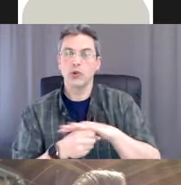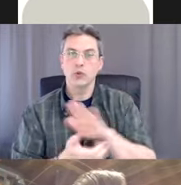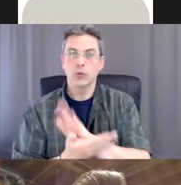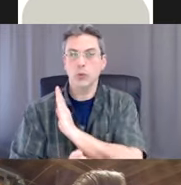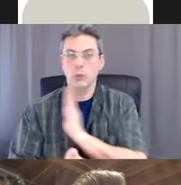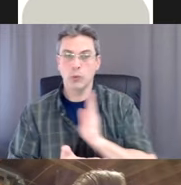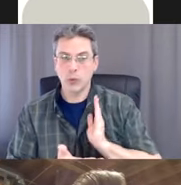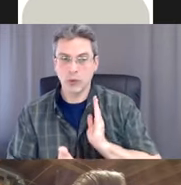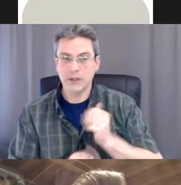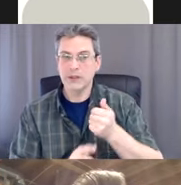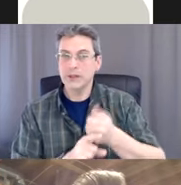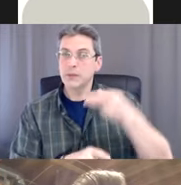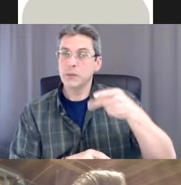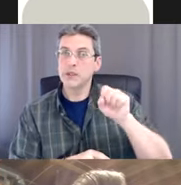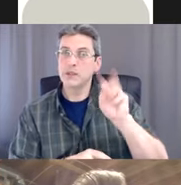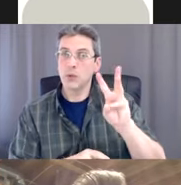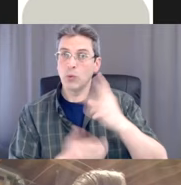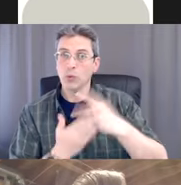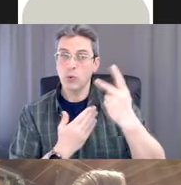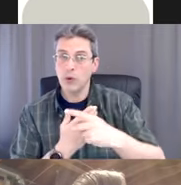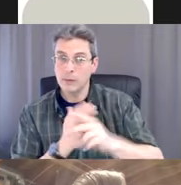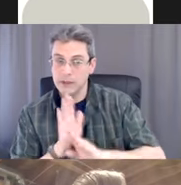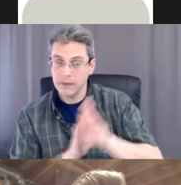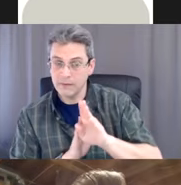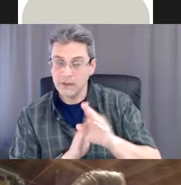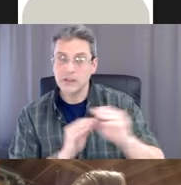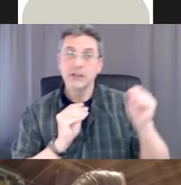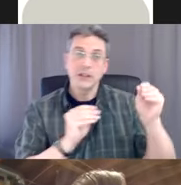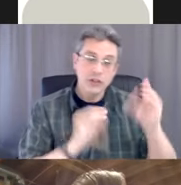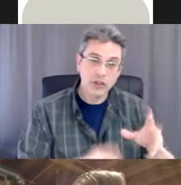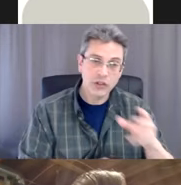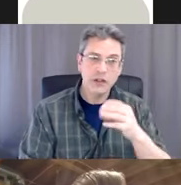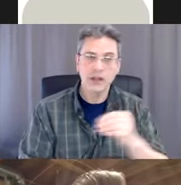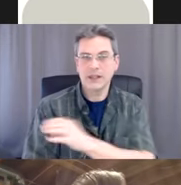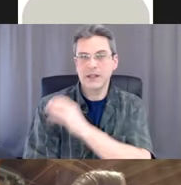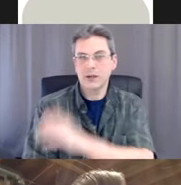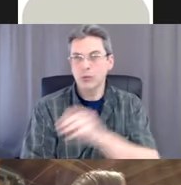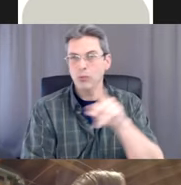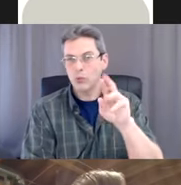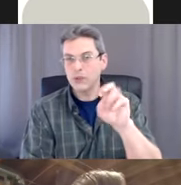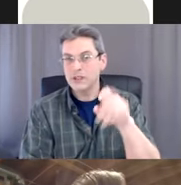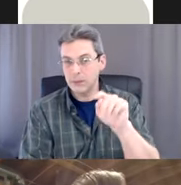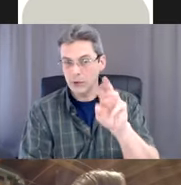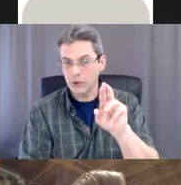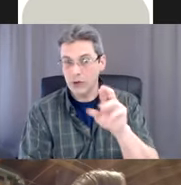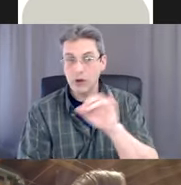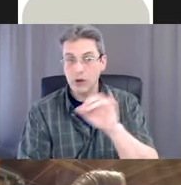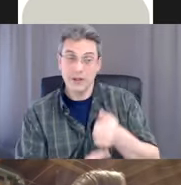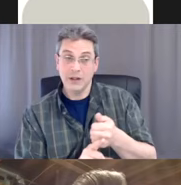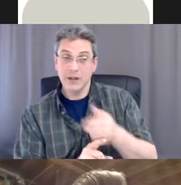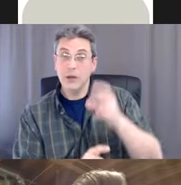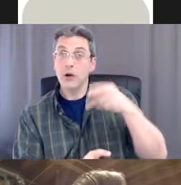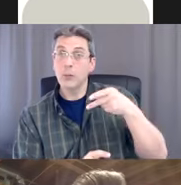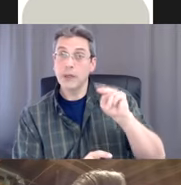support worker, program development, and teacher and clinical preceptor, and he is an RPN at Emily